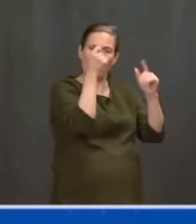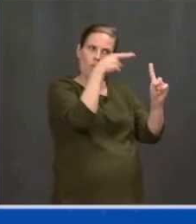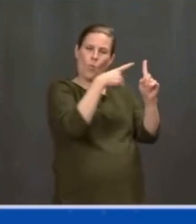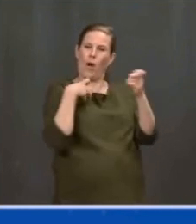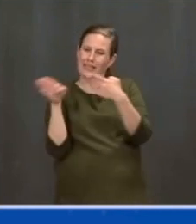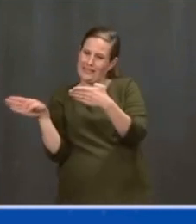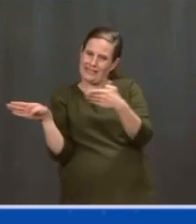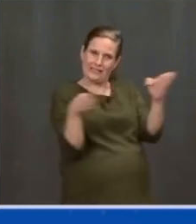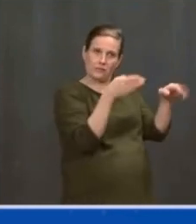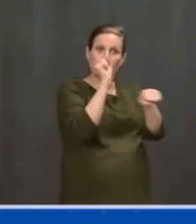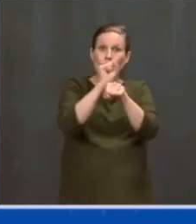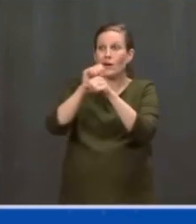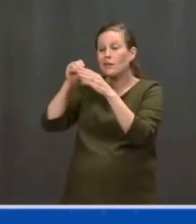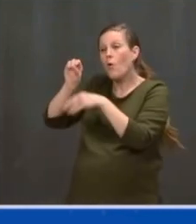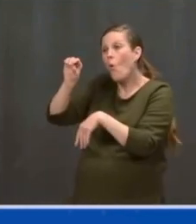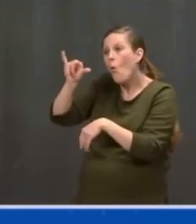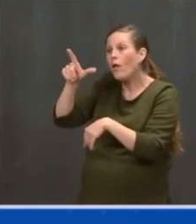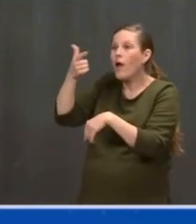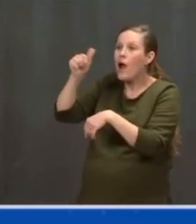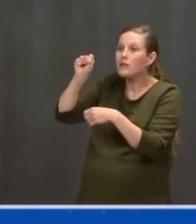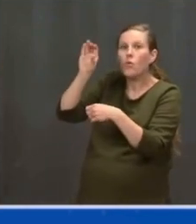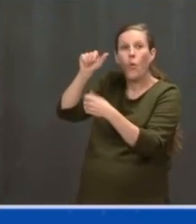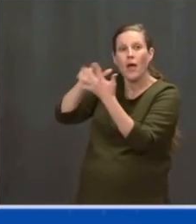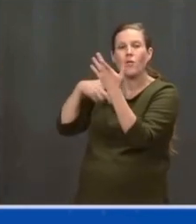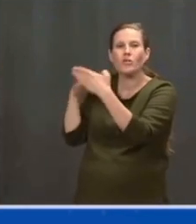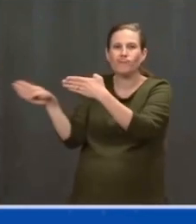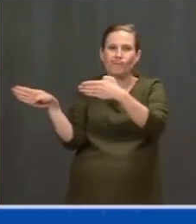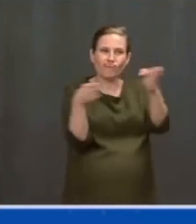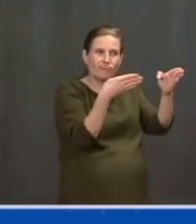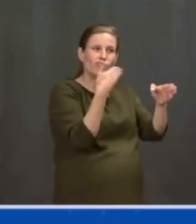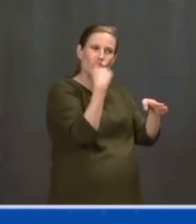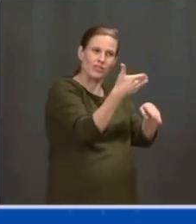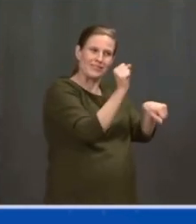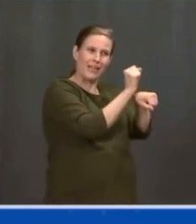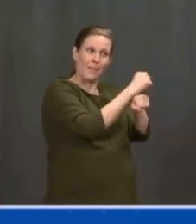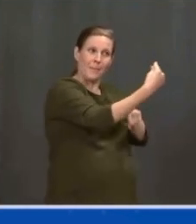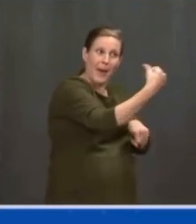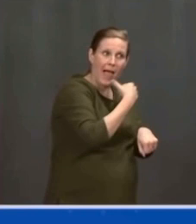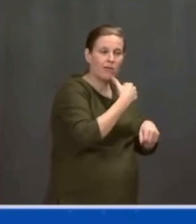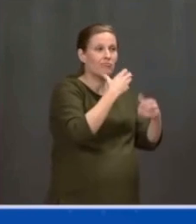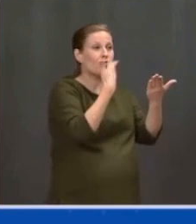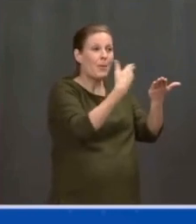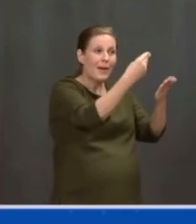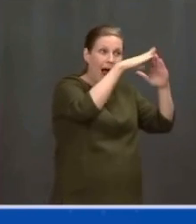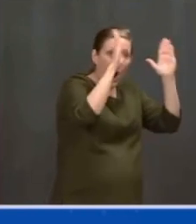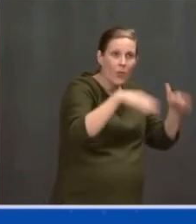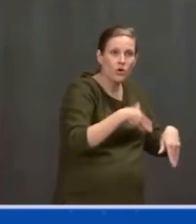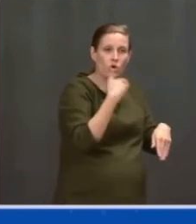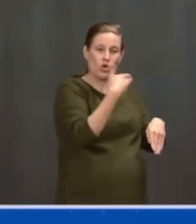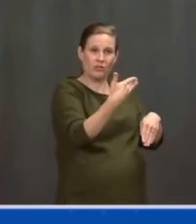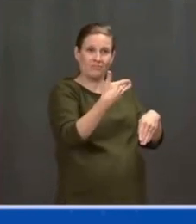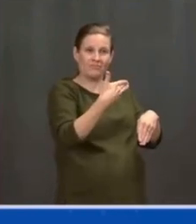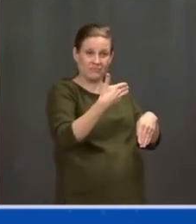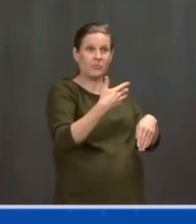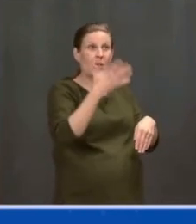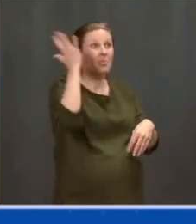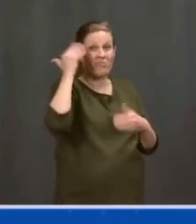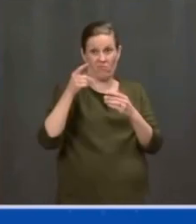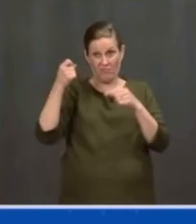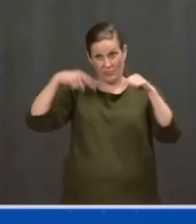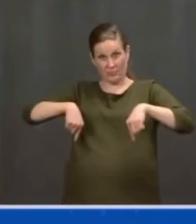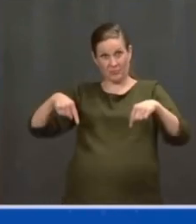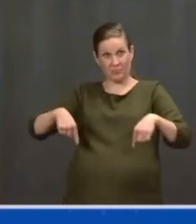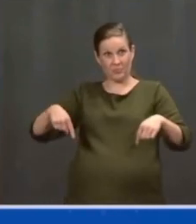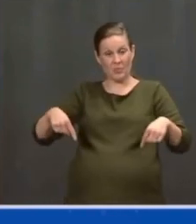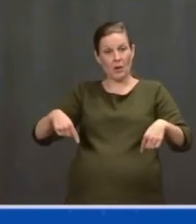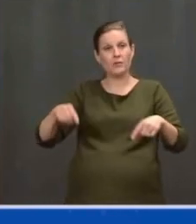Even before the pandemic, a million working families faced an enormous financial and personal strain trying